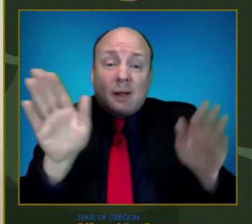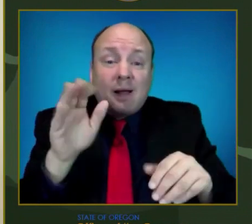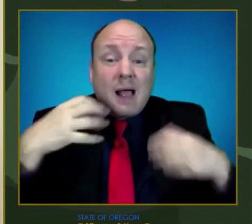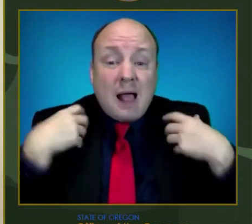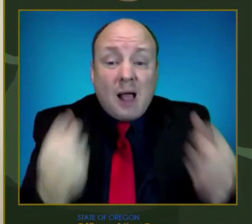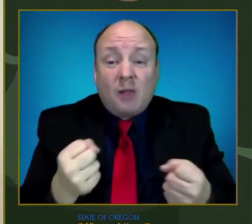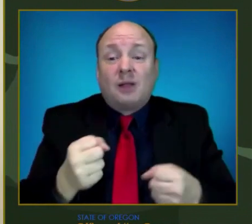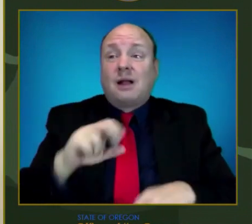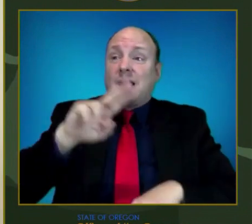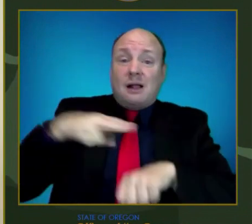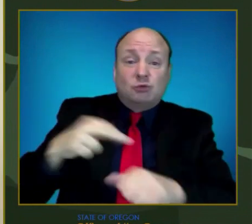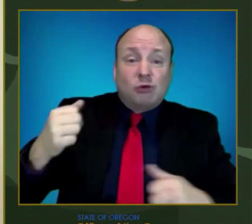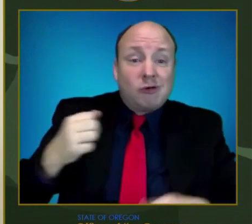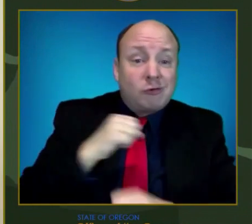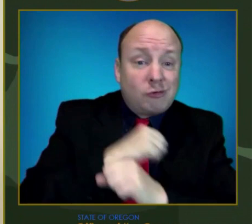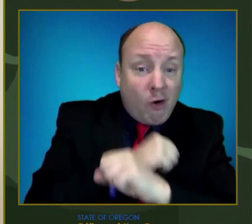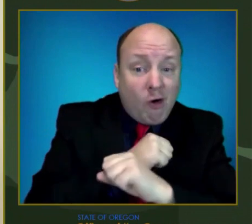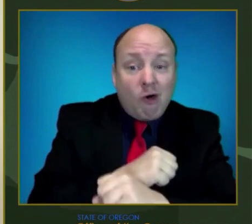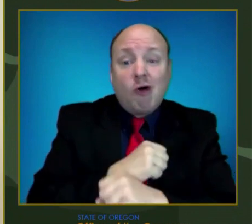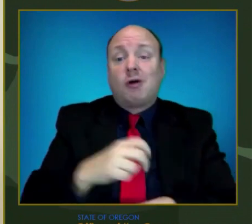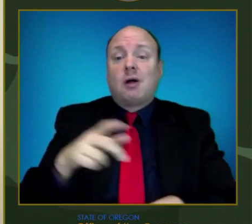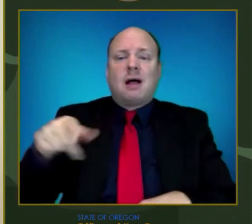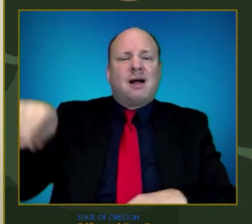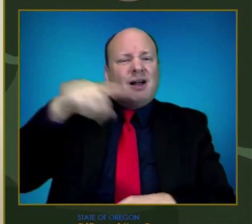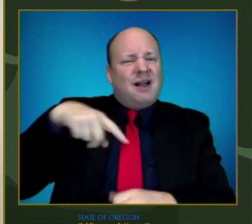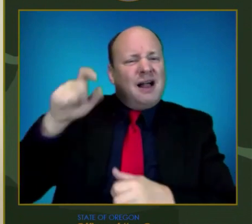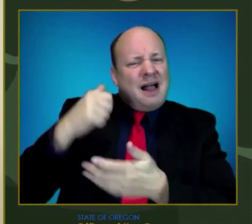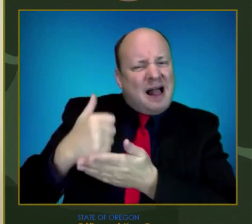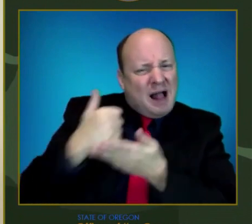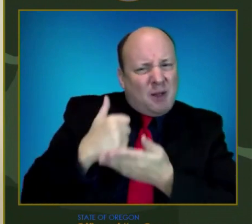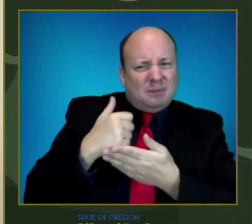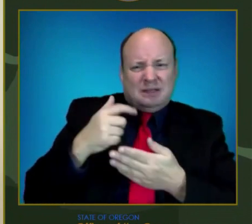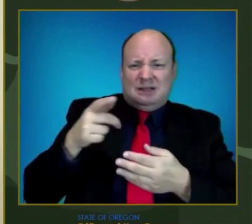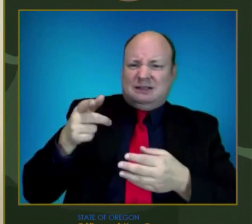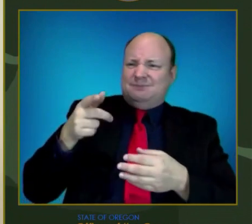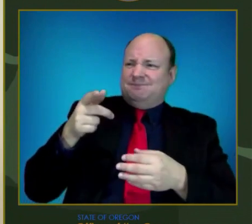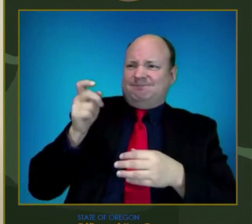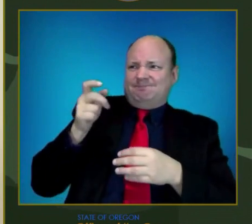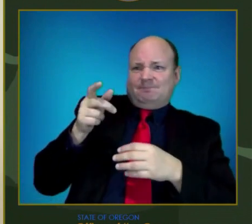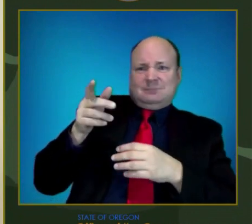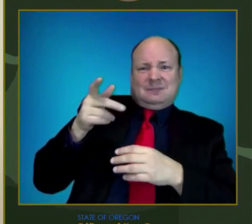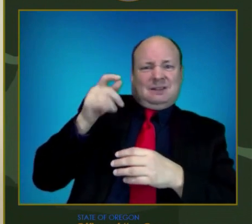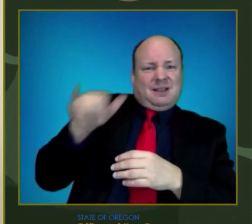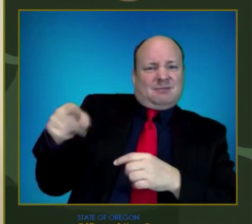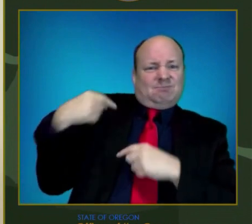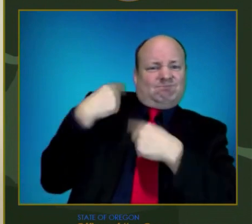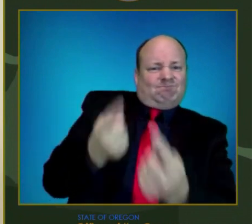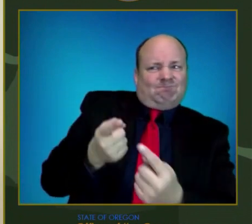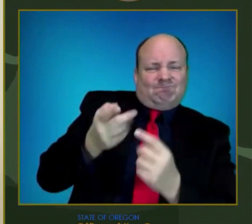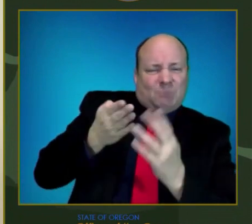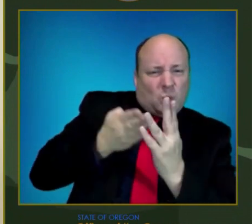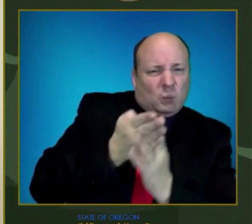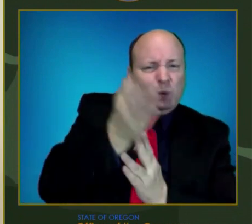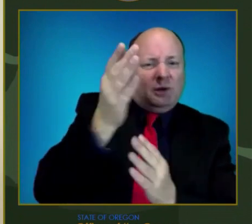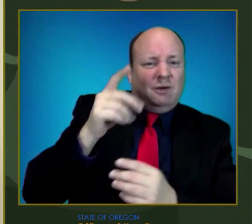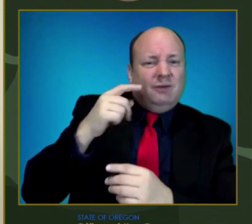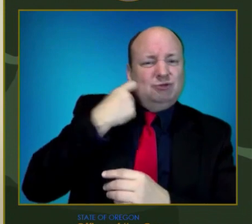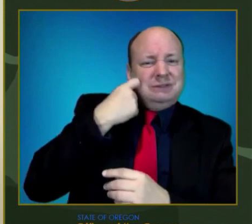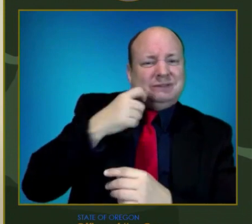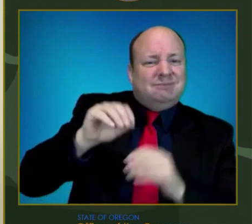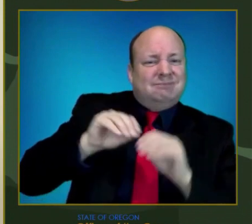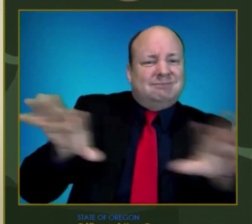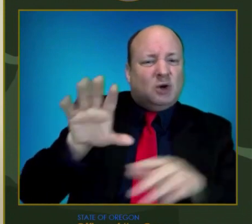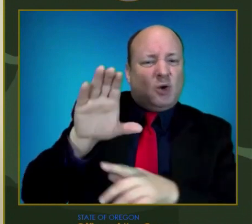through the Delta surge. We will need to make the same statewide collaborative efforts to see us through Omicron.